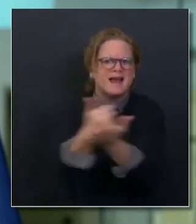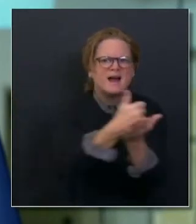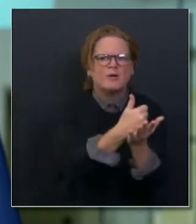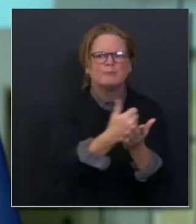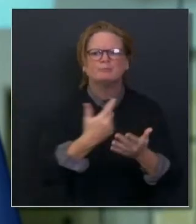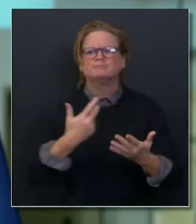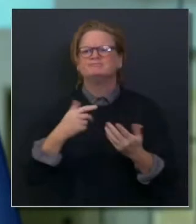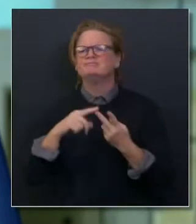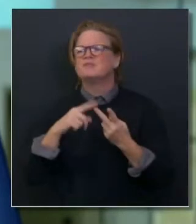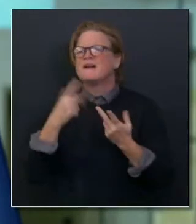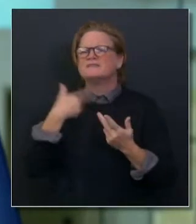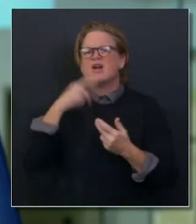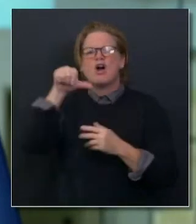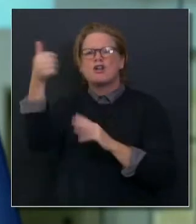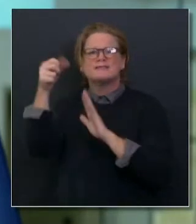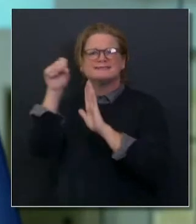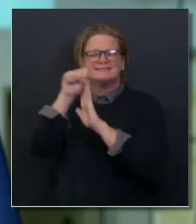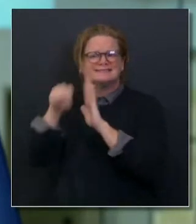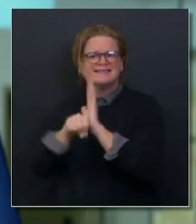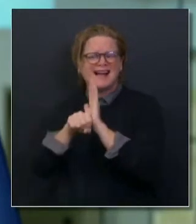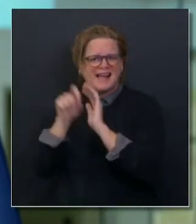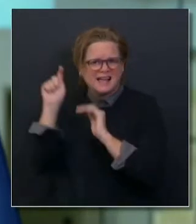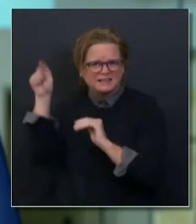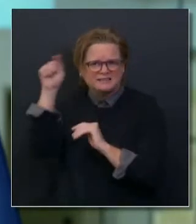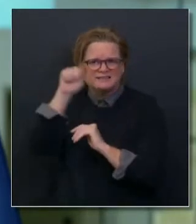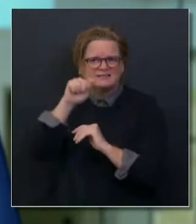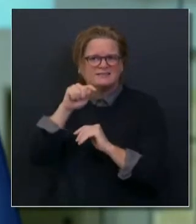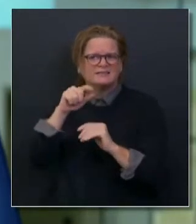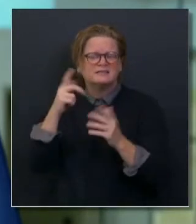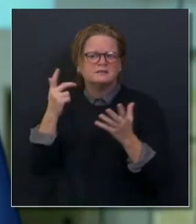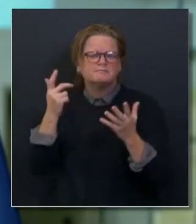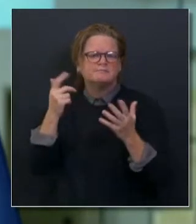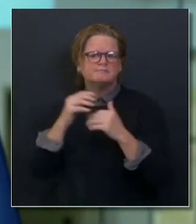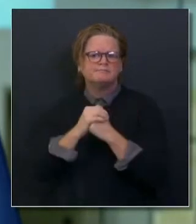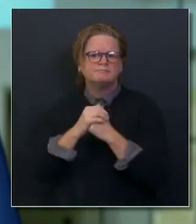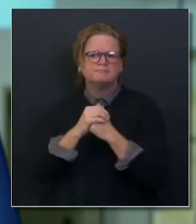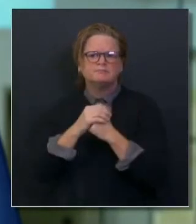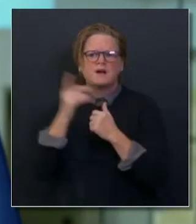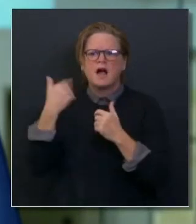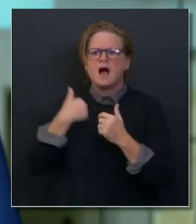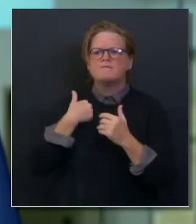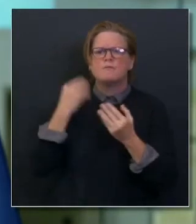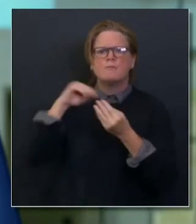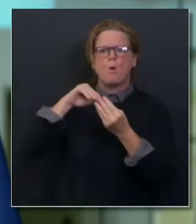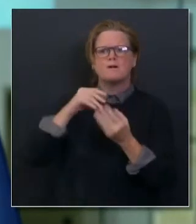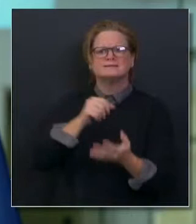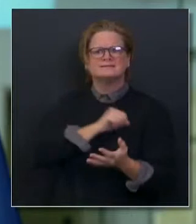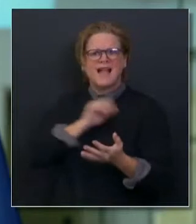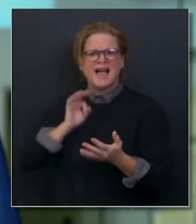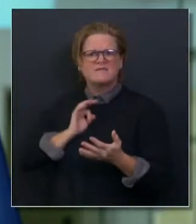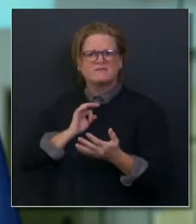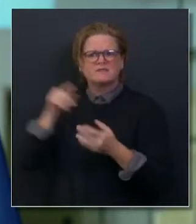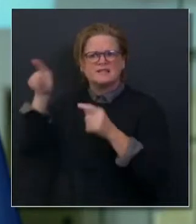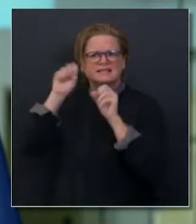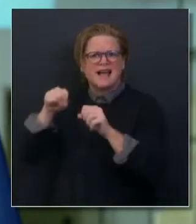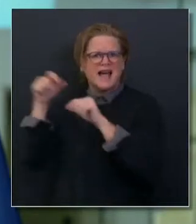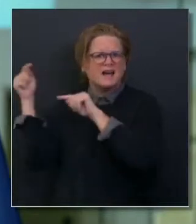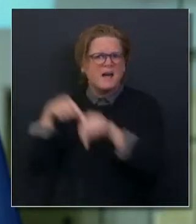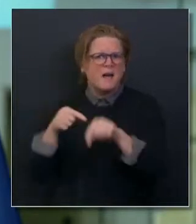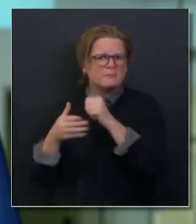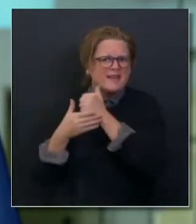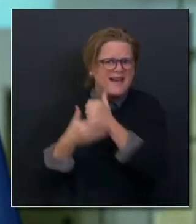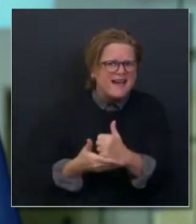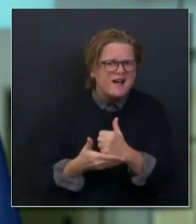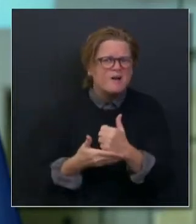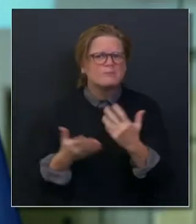states that may not be, right now anyway, as hard hit and have some extra staff to spare? And finally, are you at all worried that the staffing